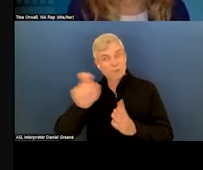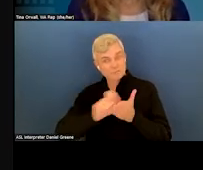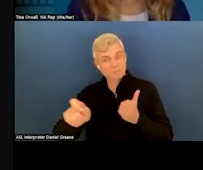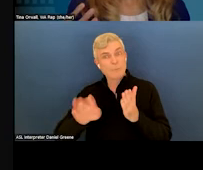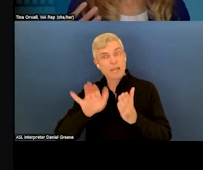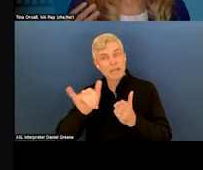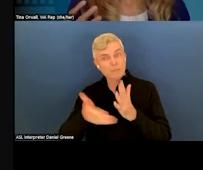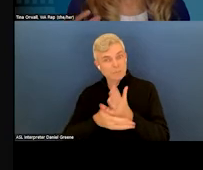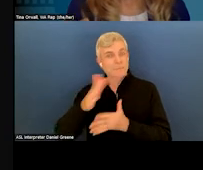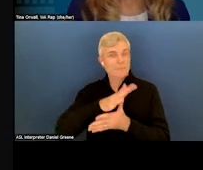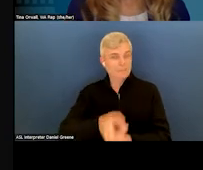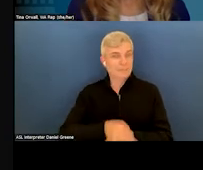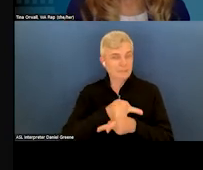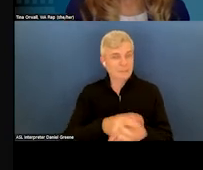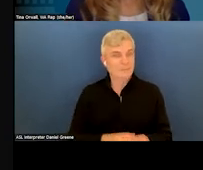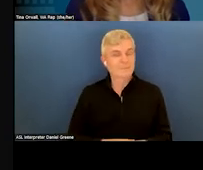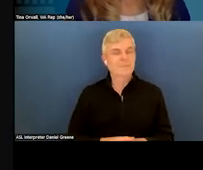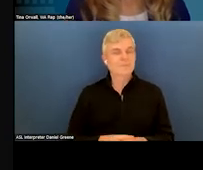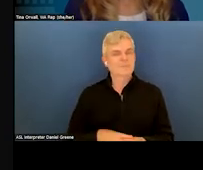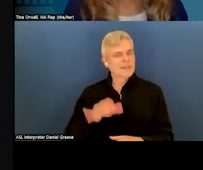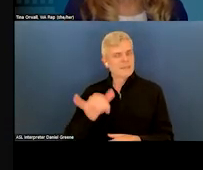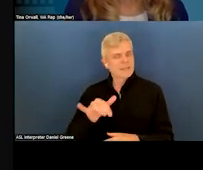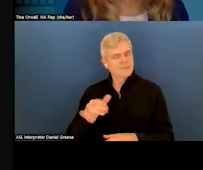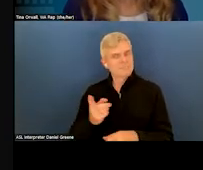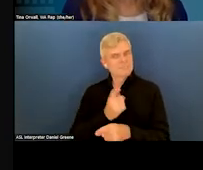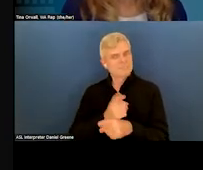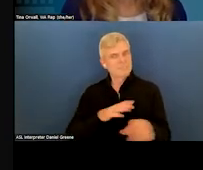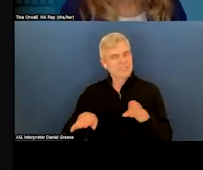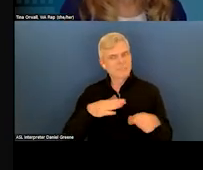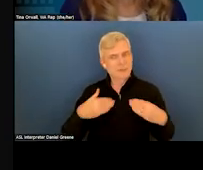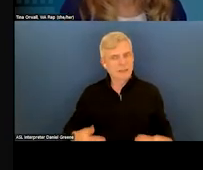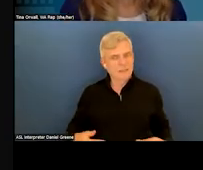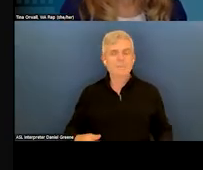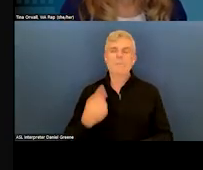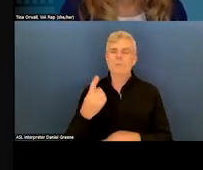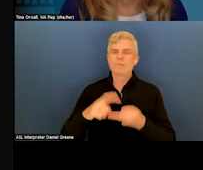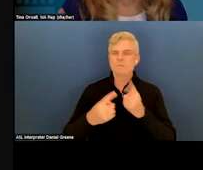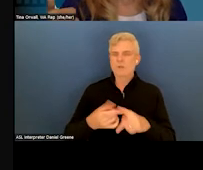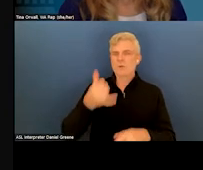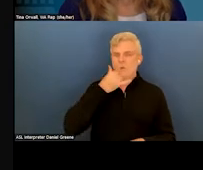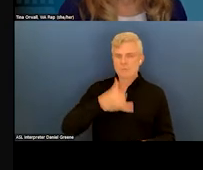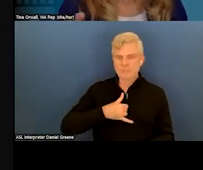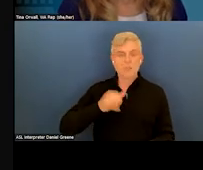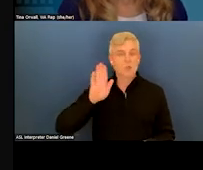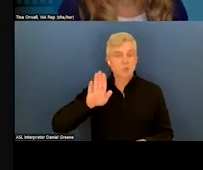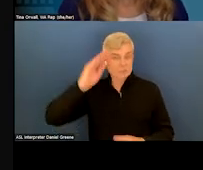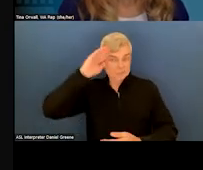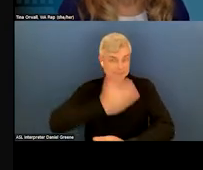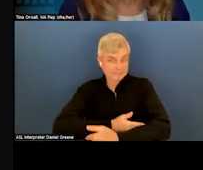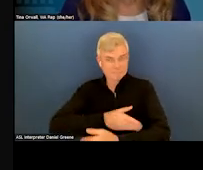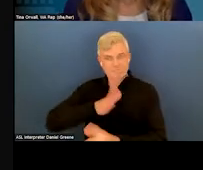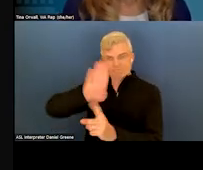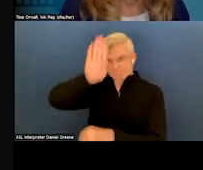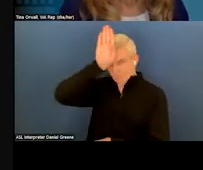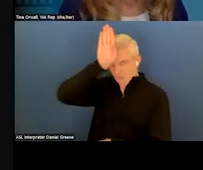things that I had a friend call me, and her son, who's a firefighter, was suicidal. He had a plan, and he had the means.